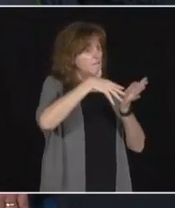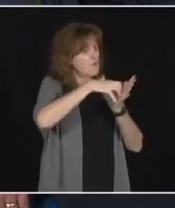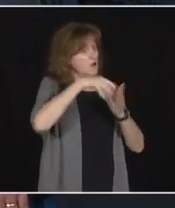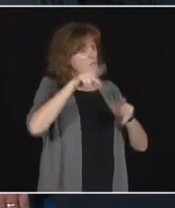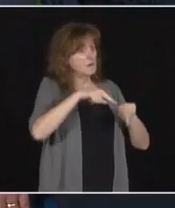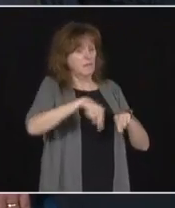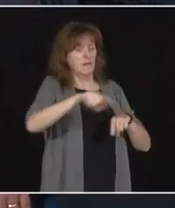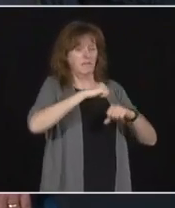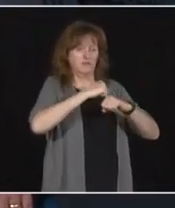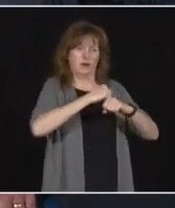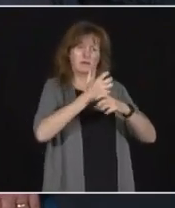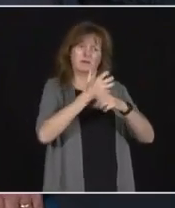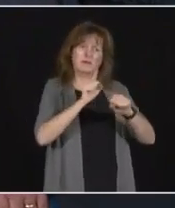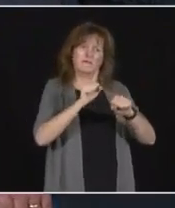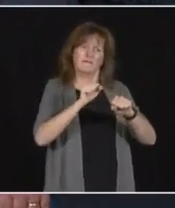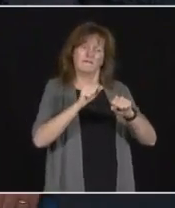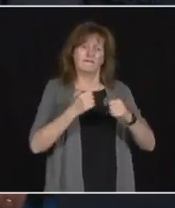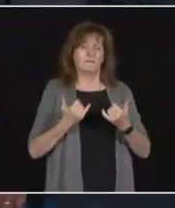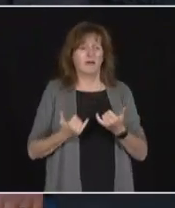Minister Smith.